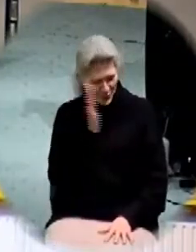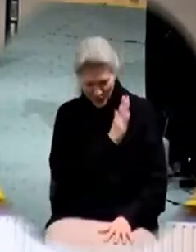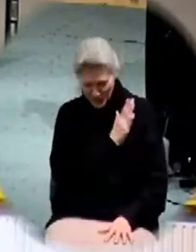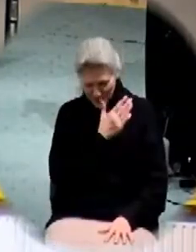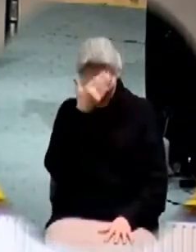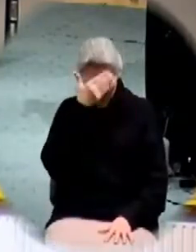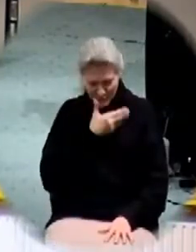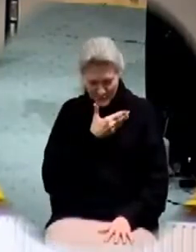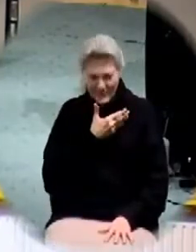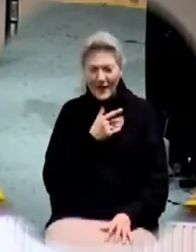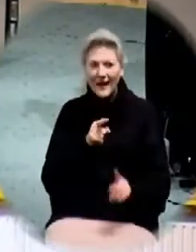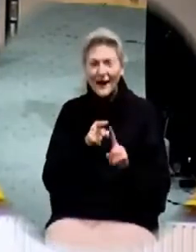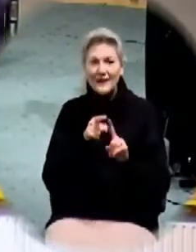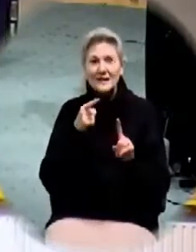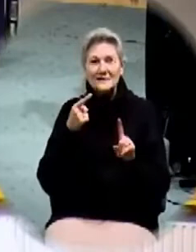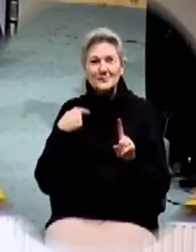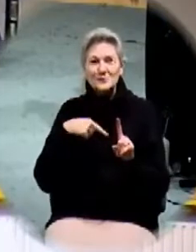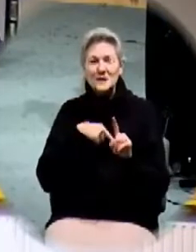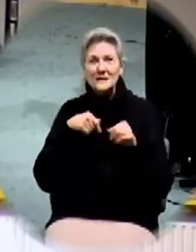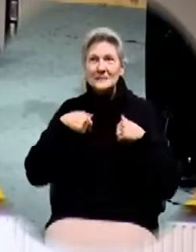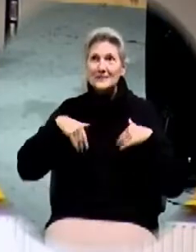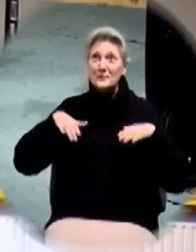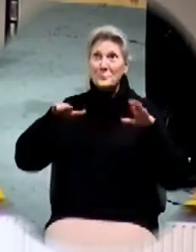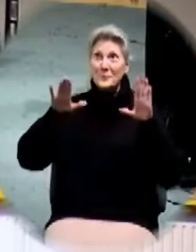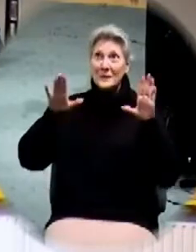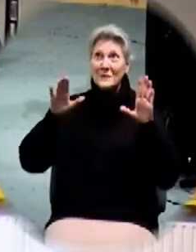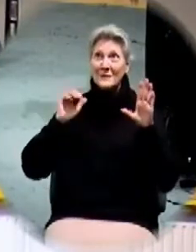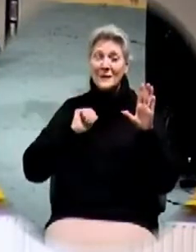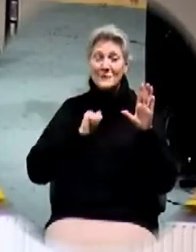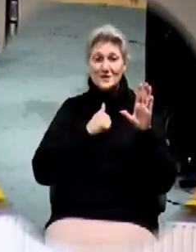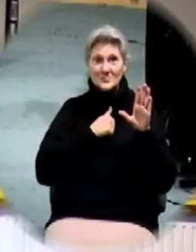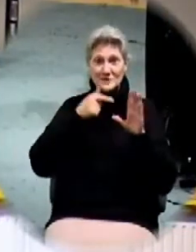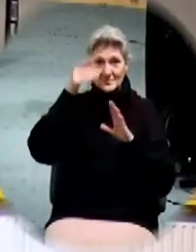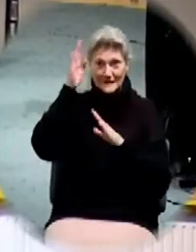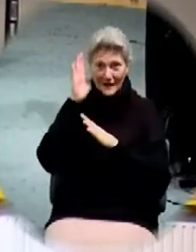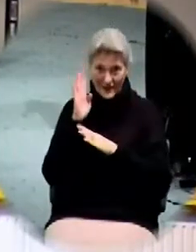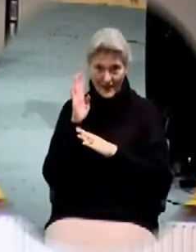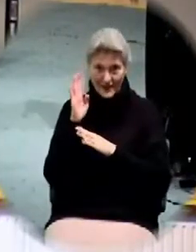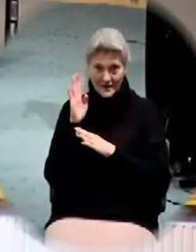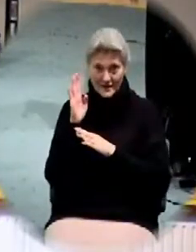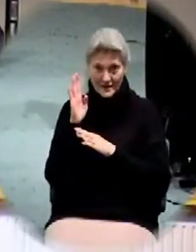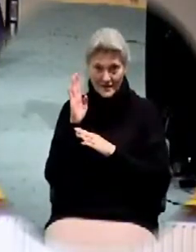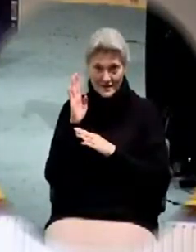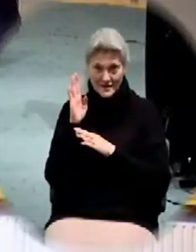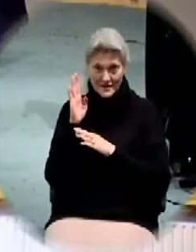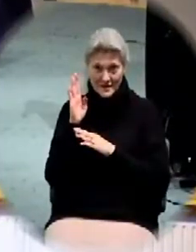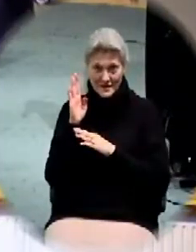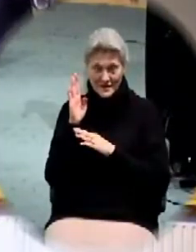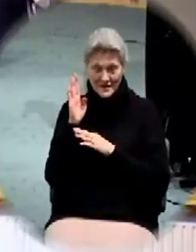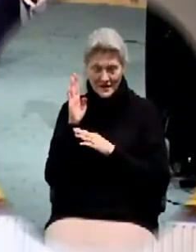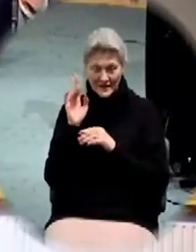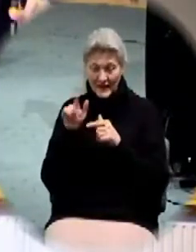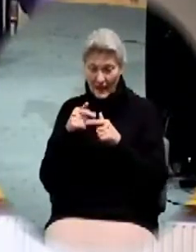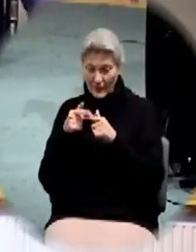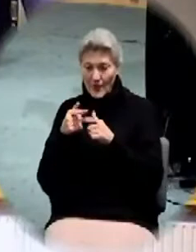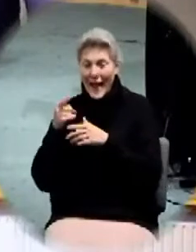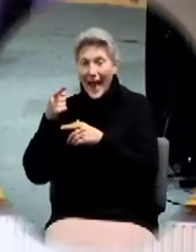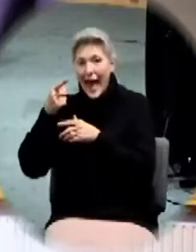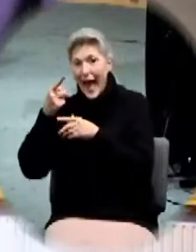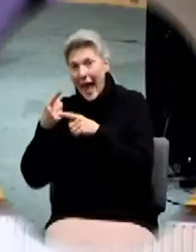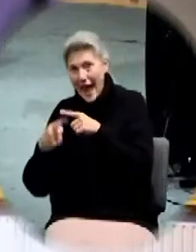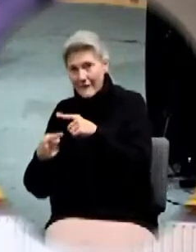The other half of that law is the thing that is in motion will stay in motion unless a force interrupts.